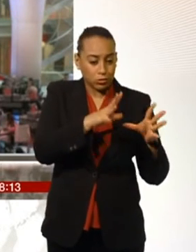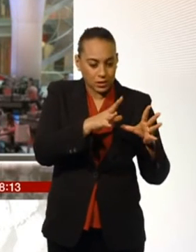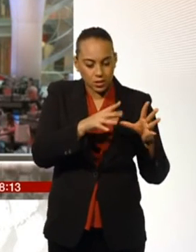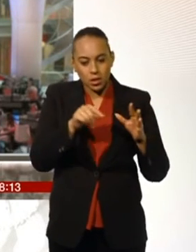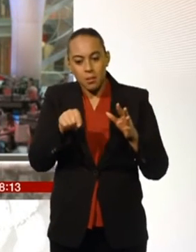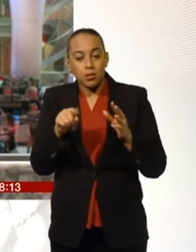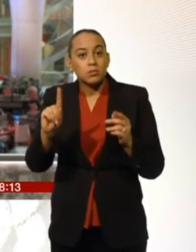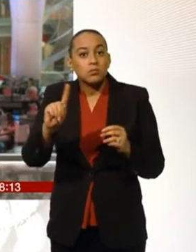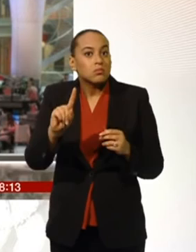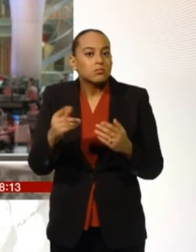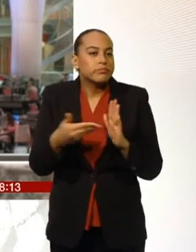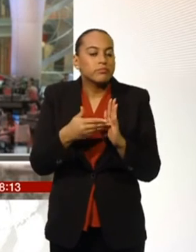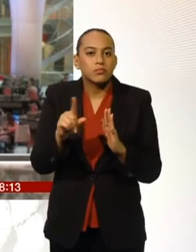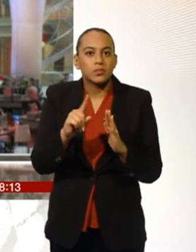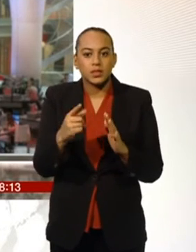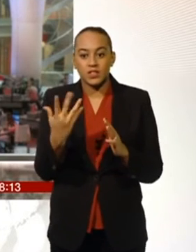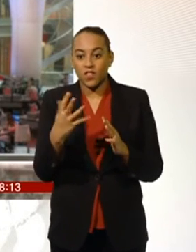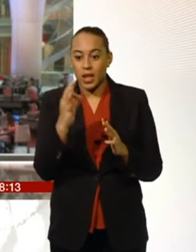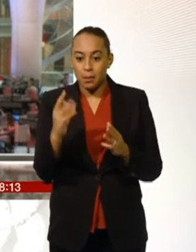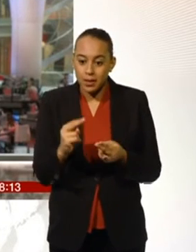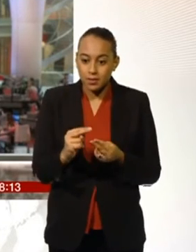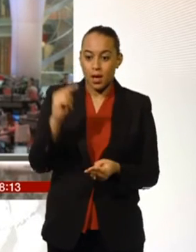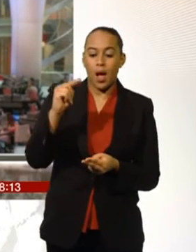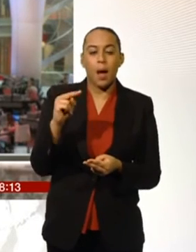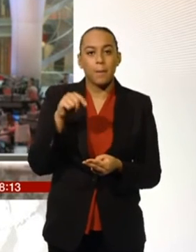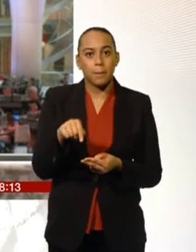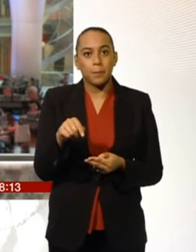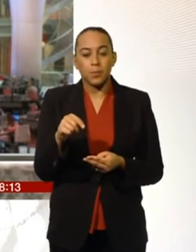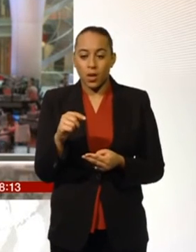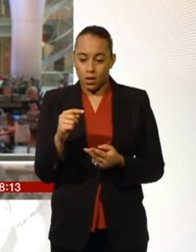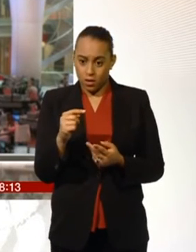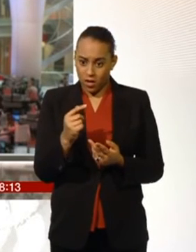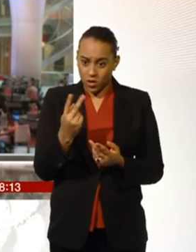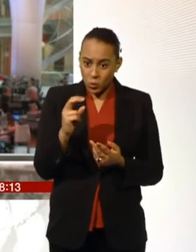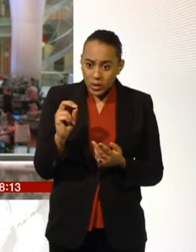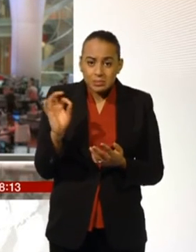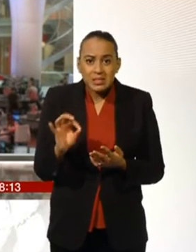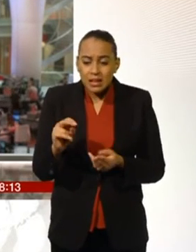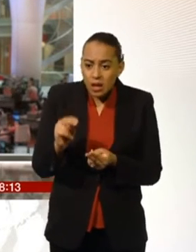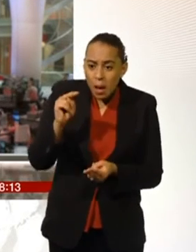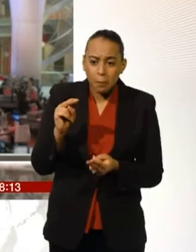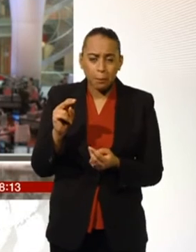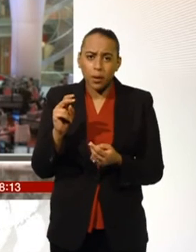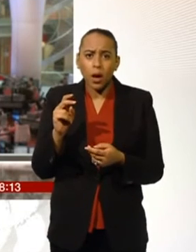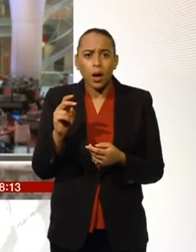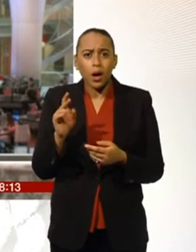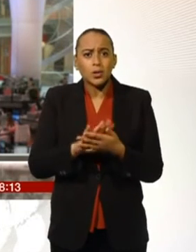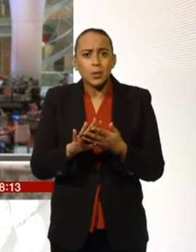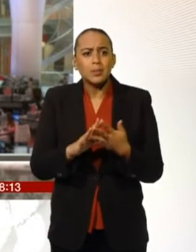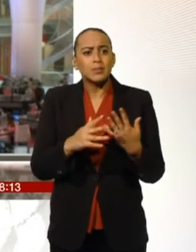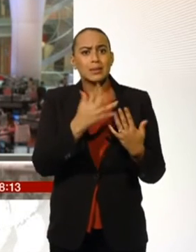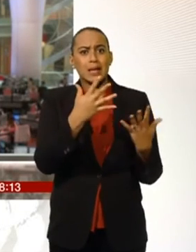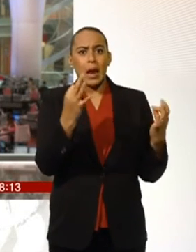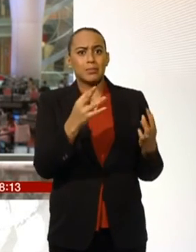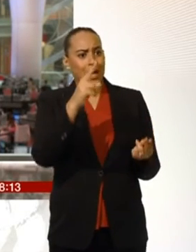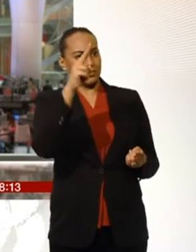One of them for example has gone up by around 15% in 2015 alone. So it's not a simple case that a 10% fall in wholesale